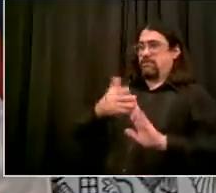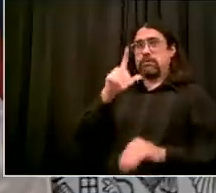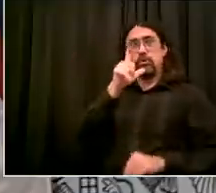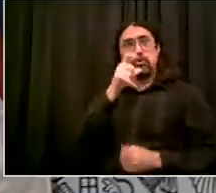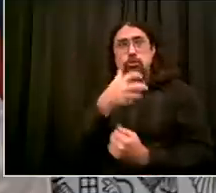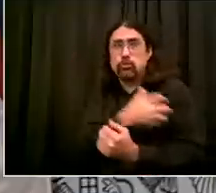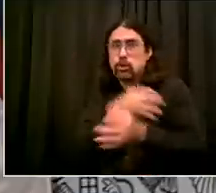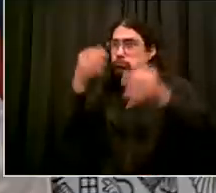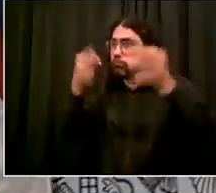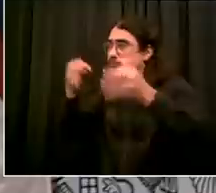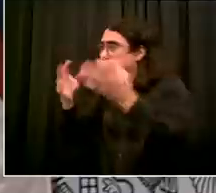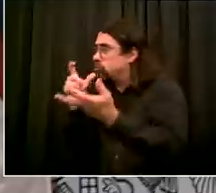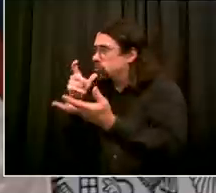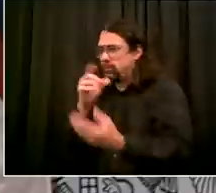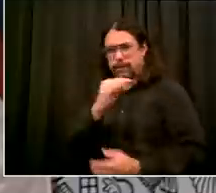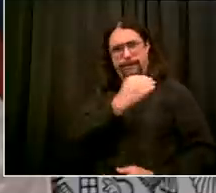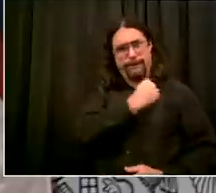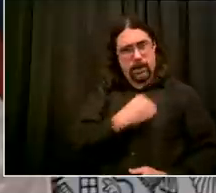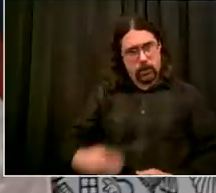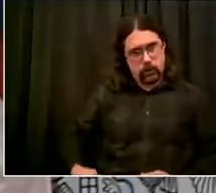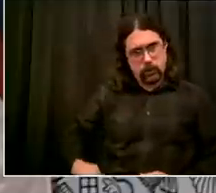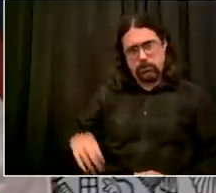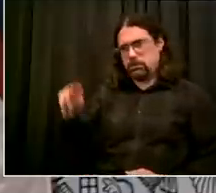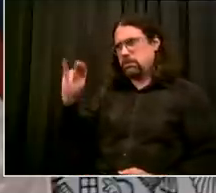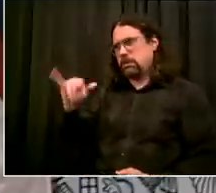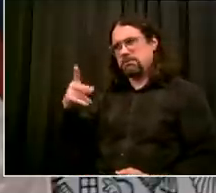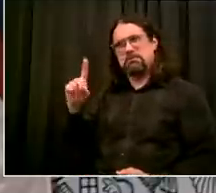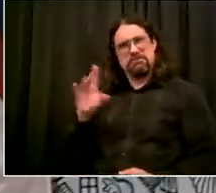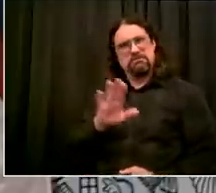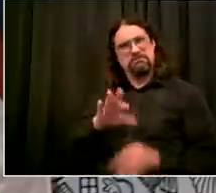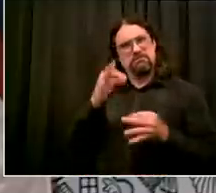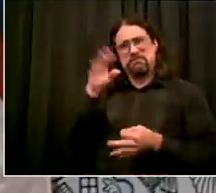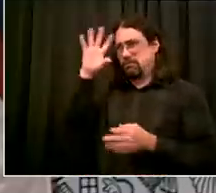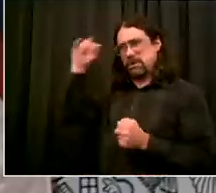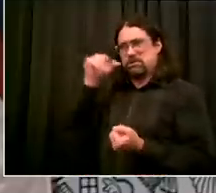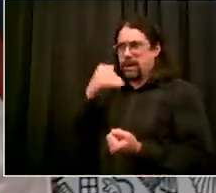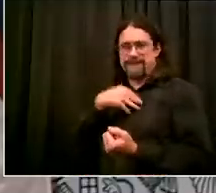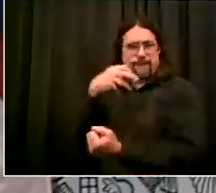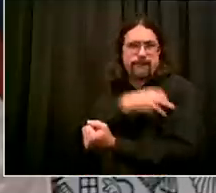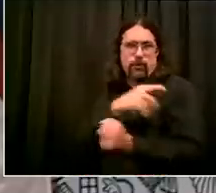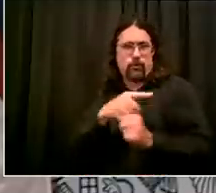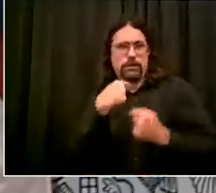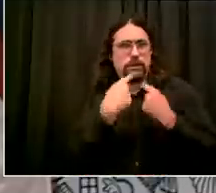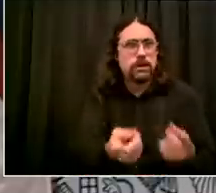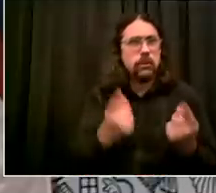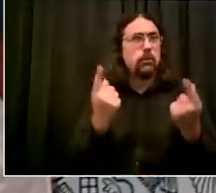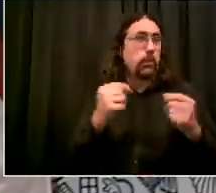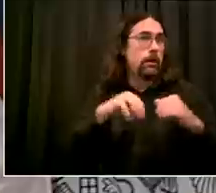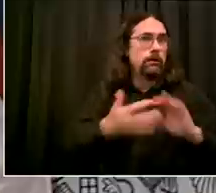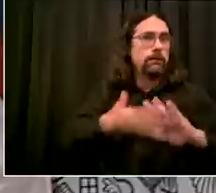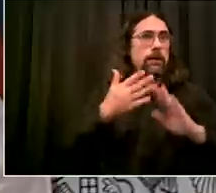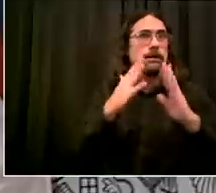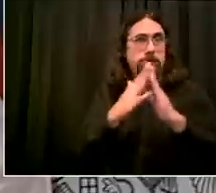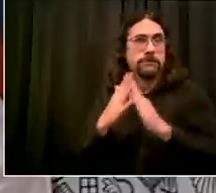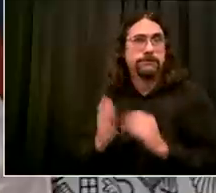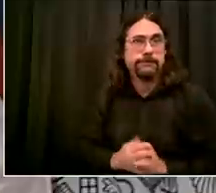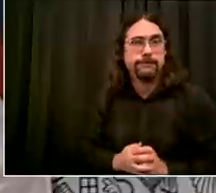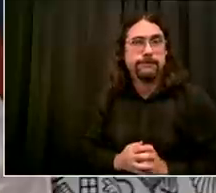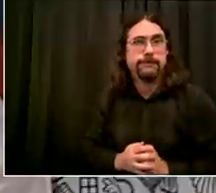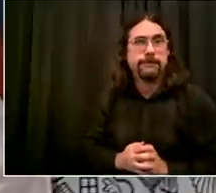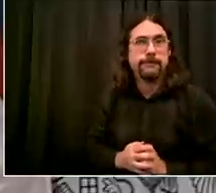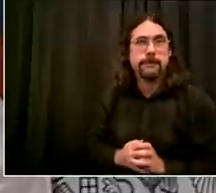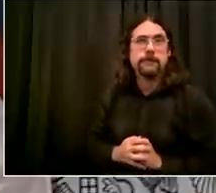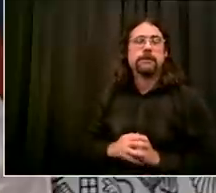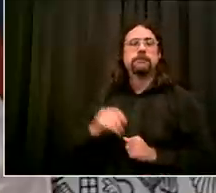borrowing as um as andrea stewart cousins and others have called for um dana i